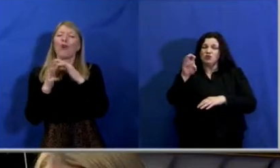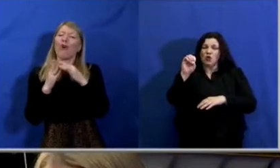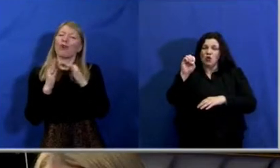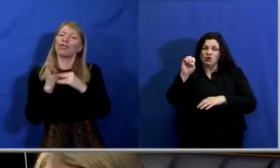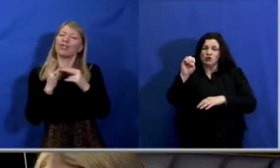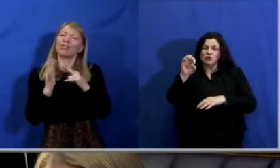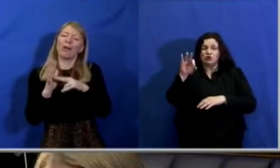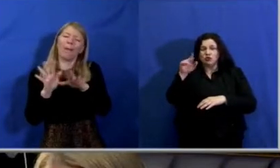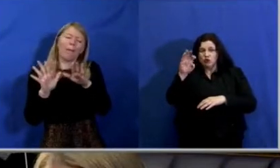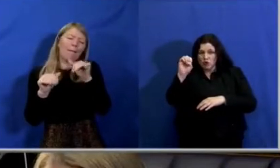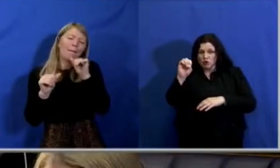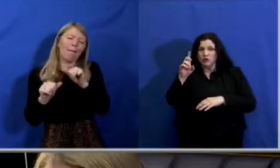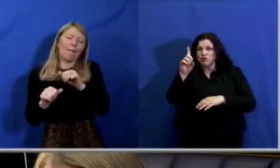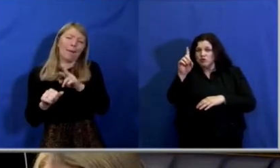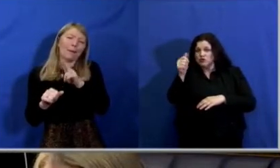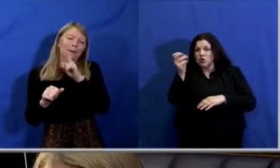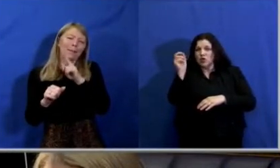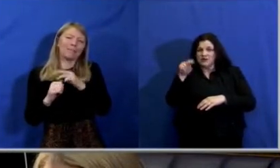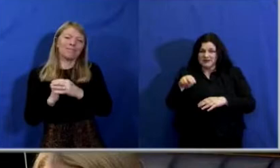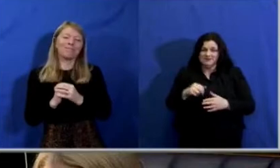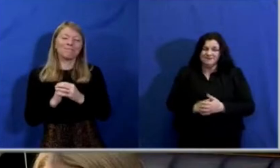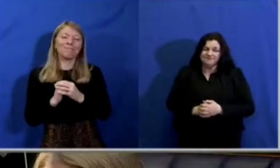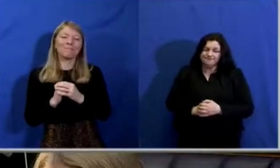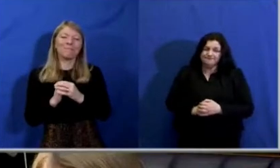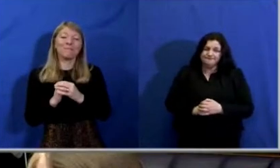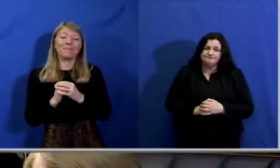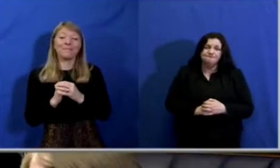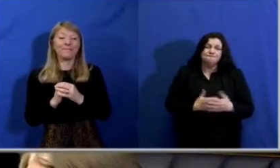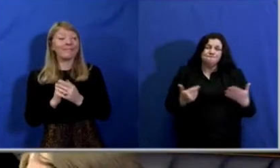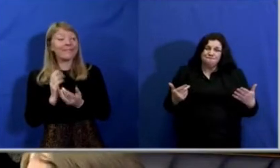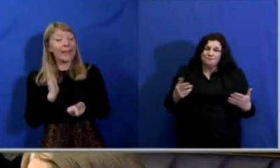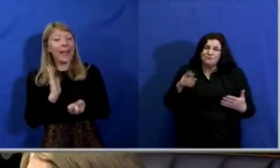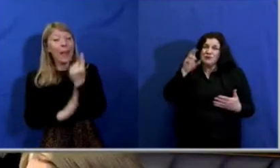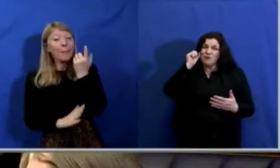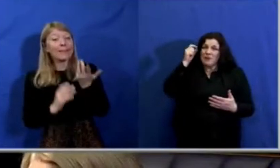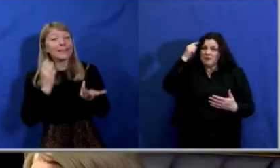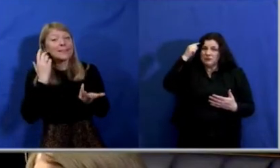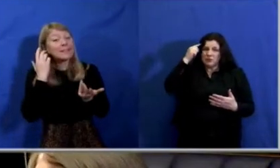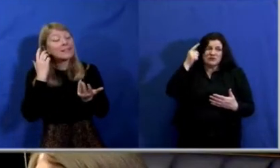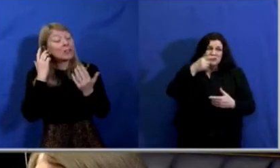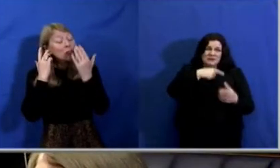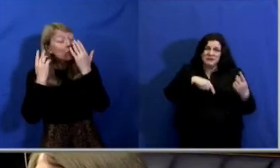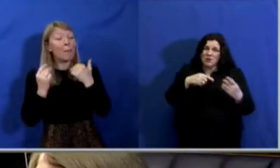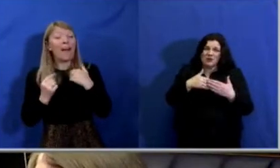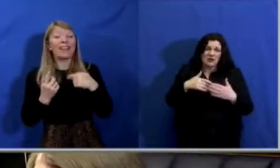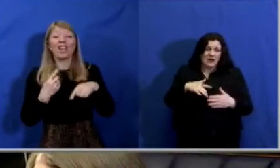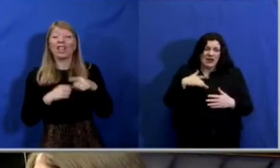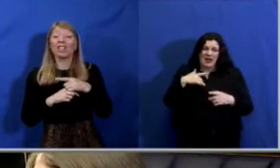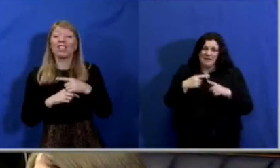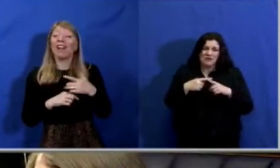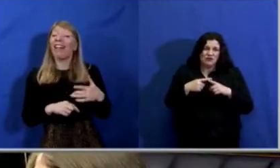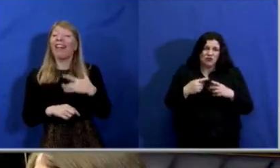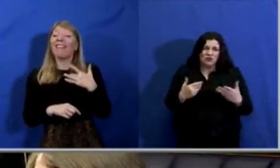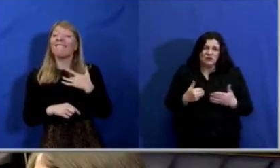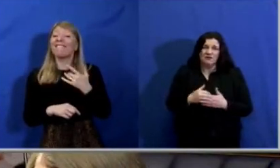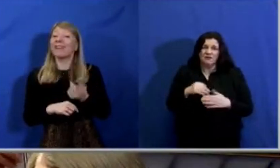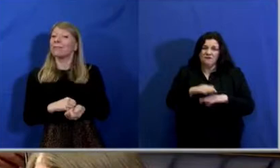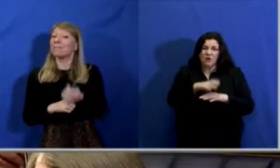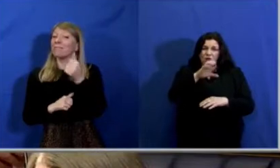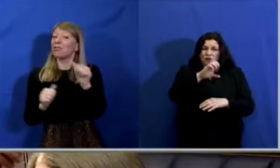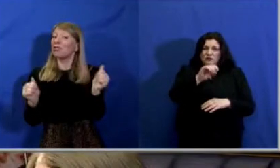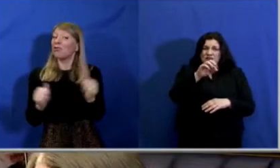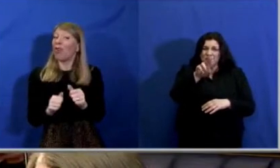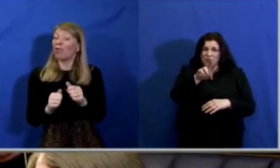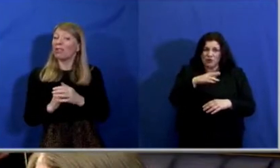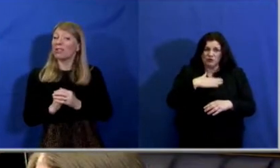And it is a reminder to us all members that life is very short. For Christopher, it was only 39